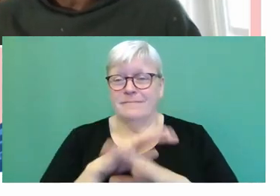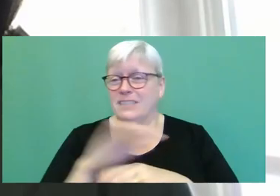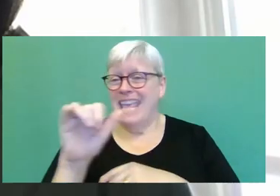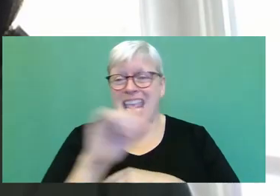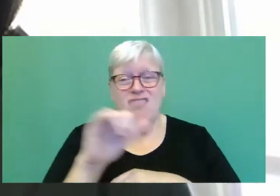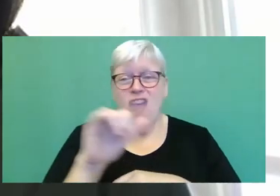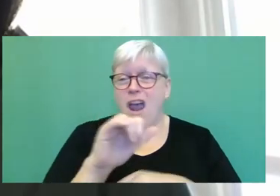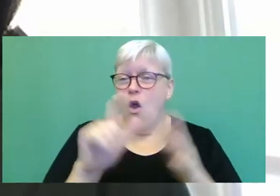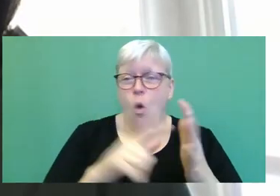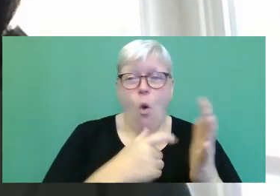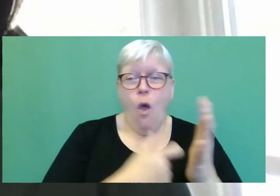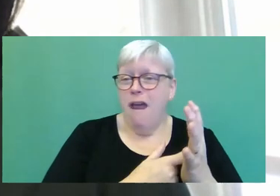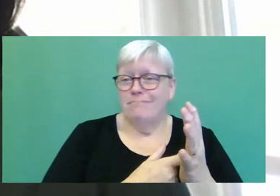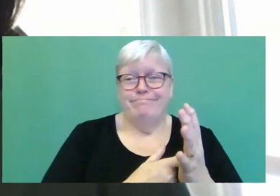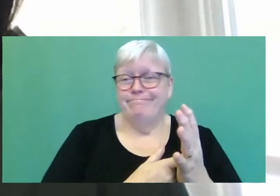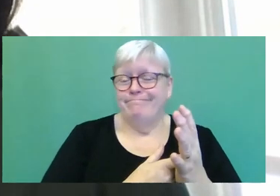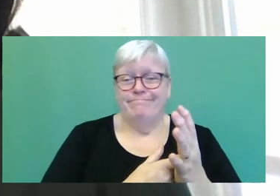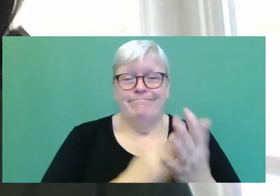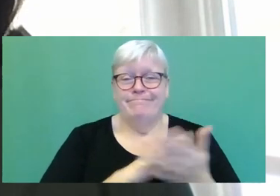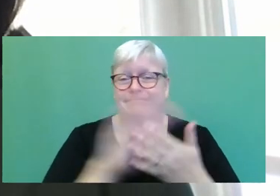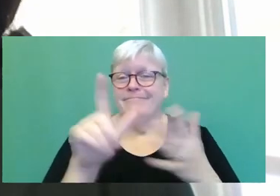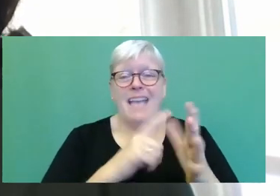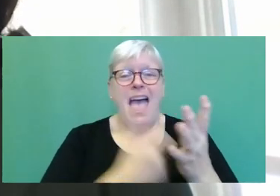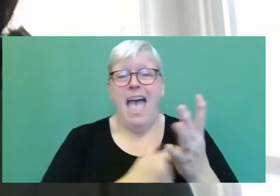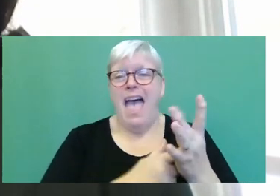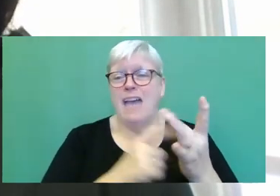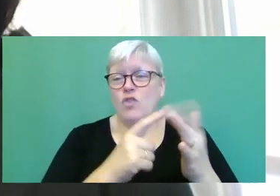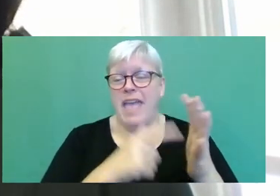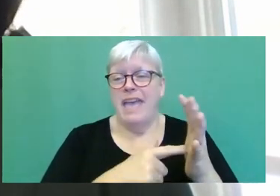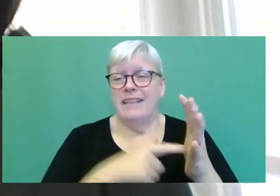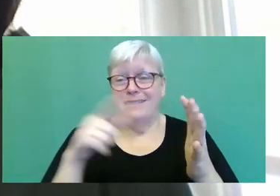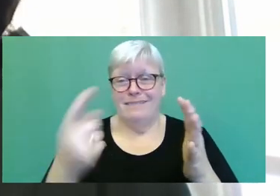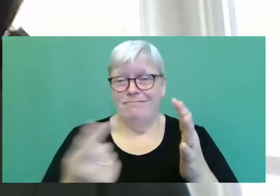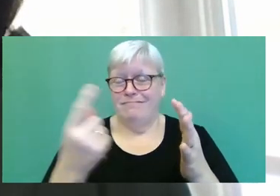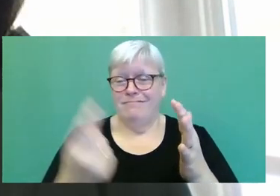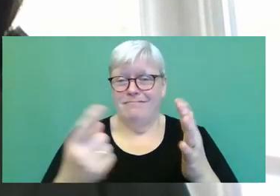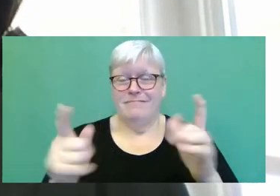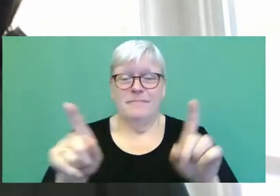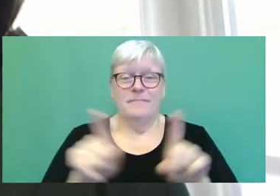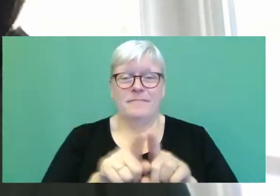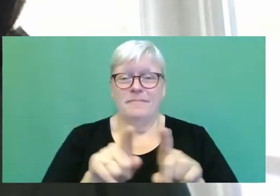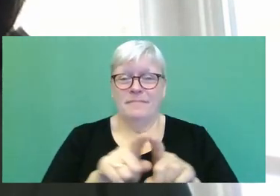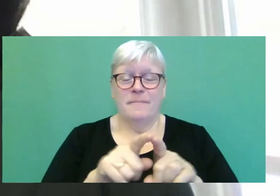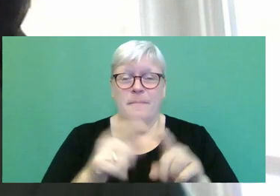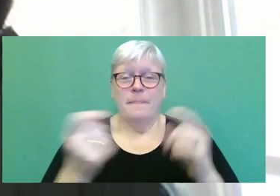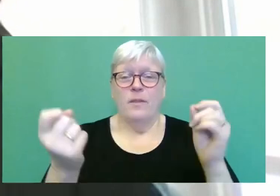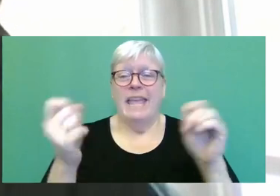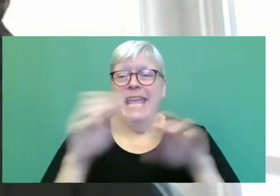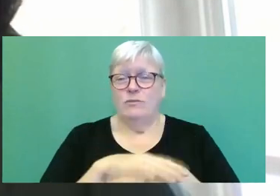mean, Harriet is, she's, she's like doing integration by steamroller.